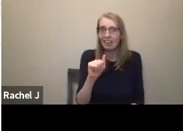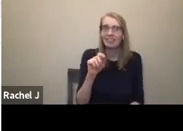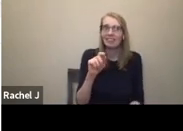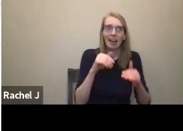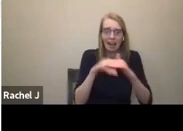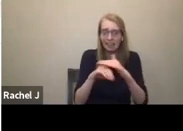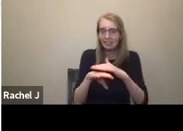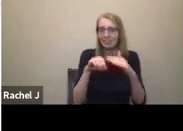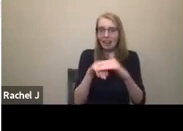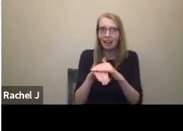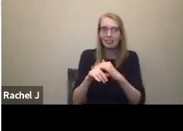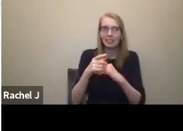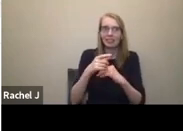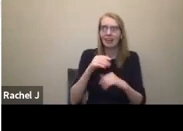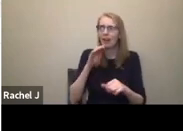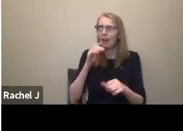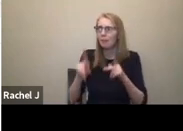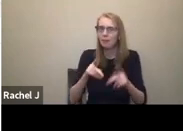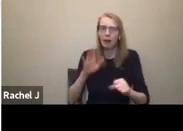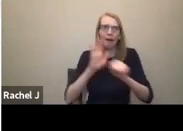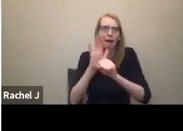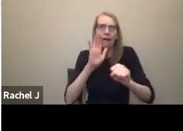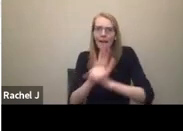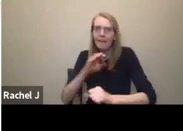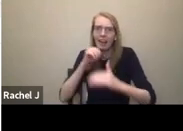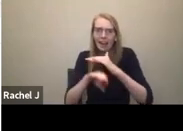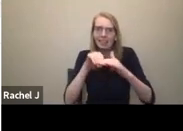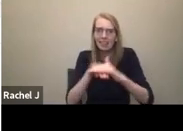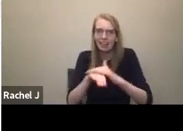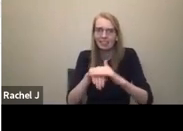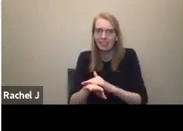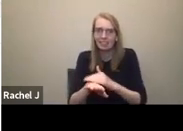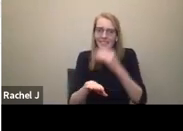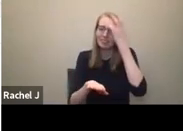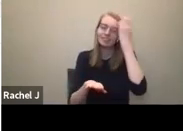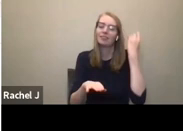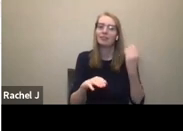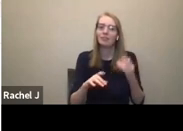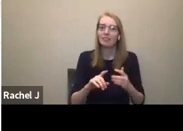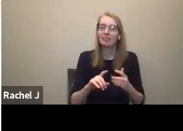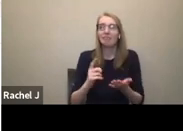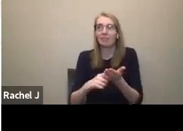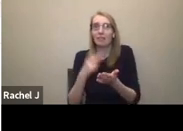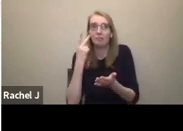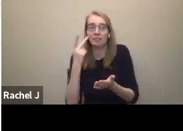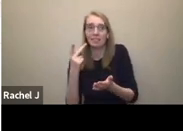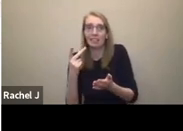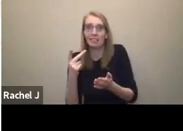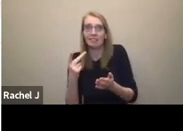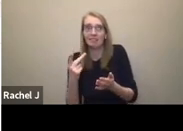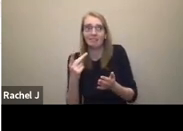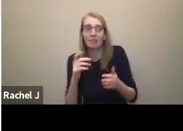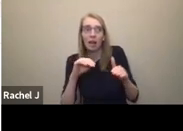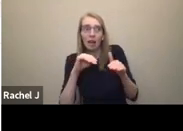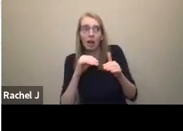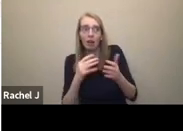advocating for is every ounce of access they can get. So we are seeing access requests that are coming in at $70,000. And there is a more affordable